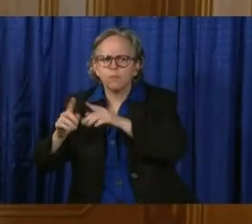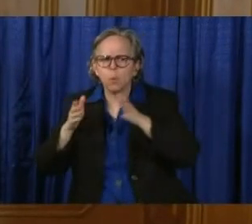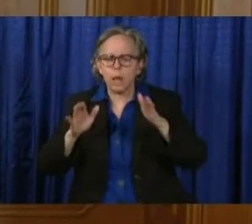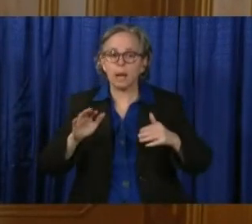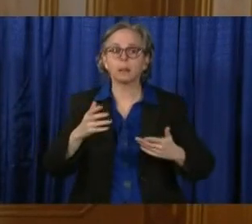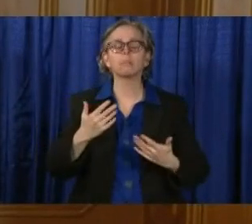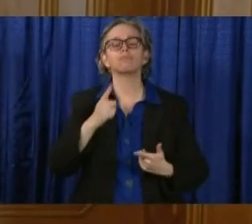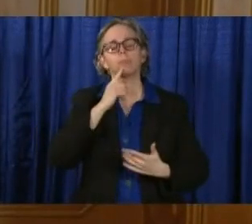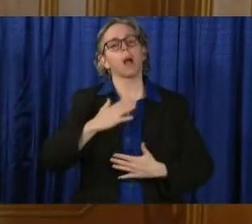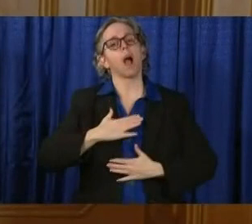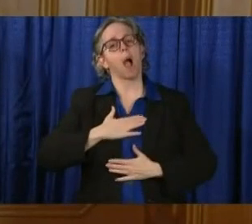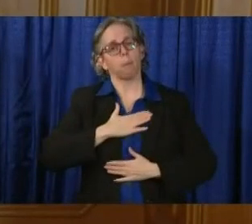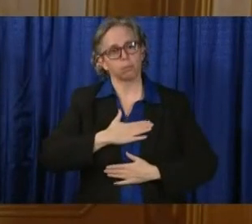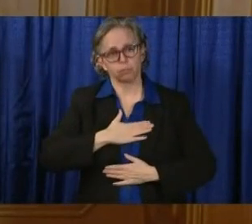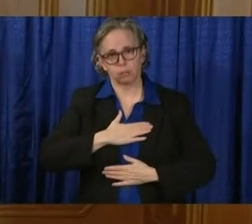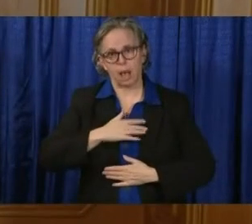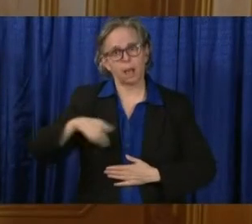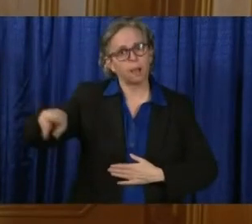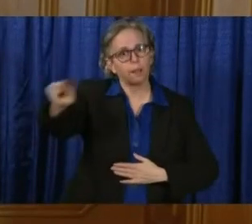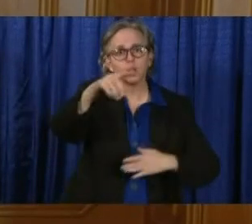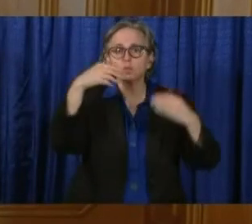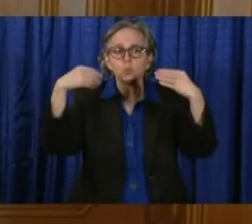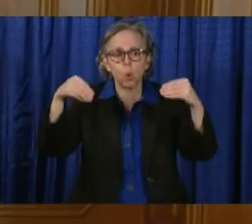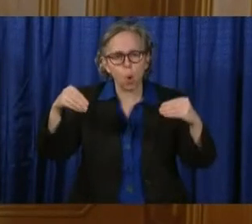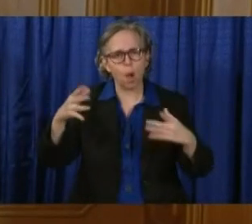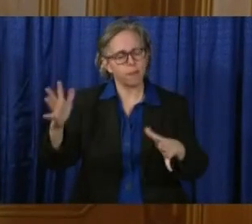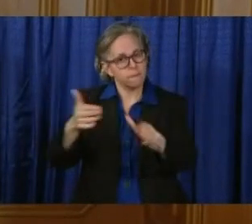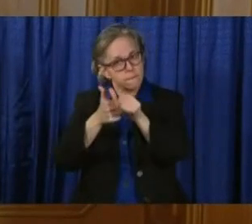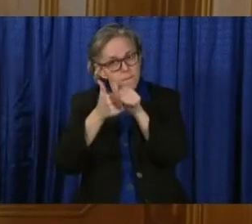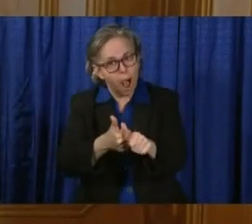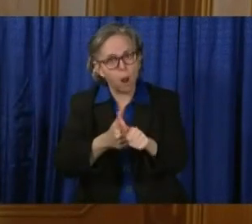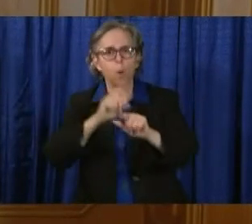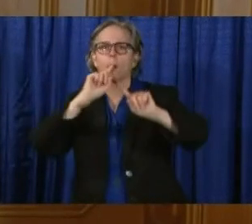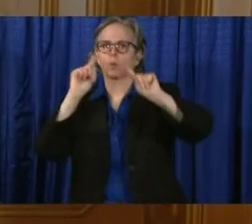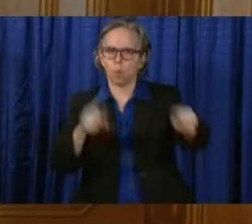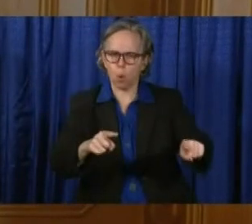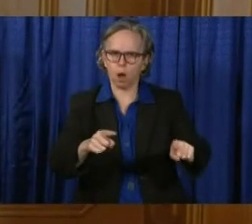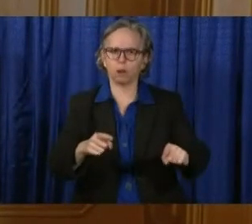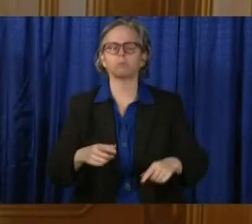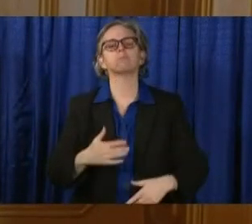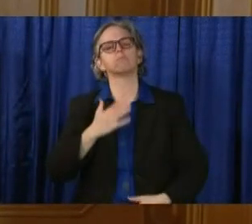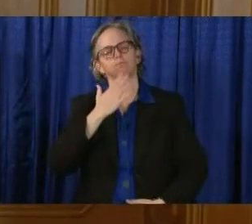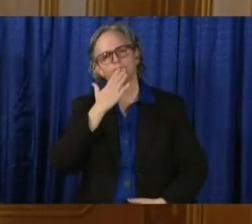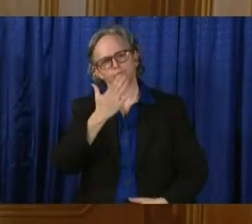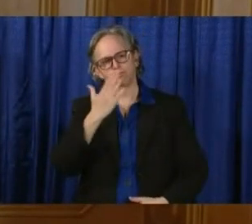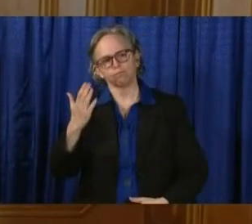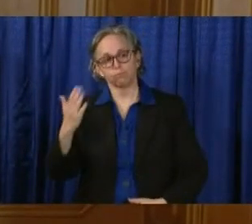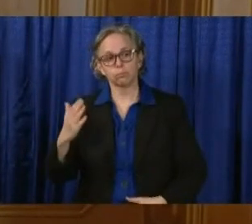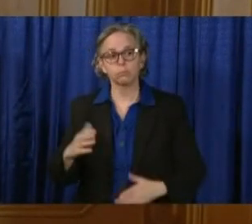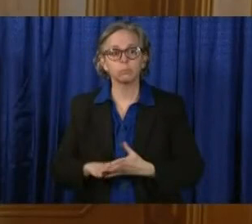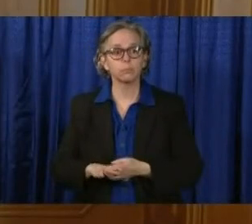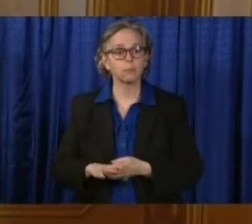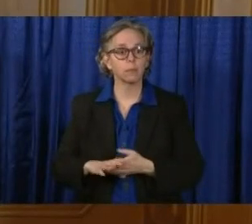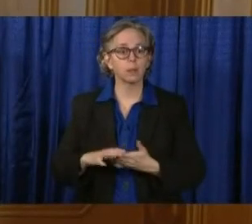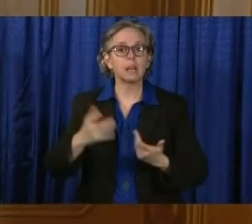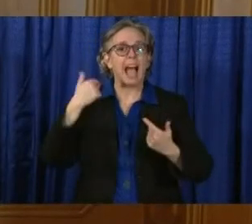what they're doing. Some have taped off distances on the floor.